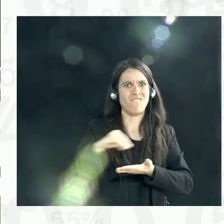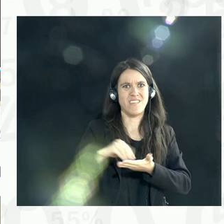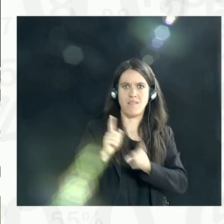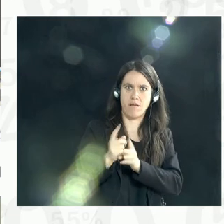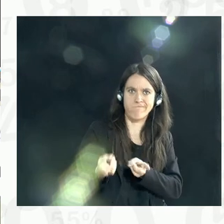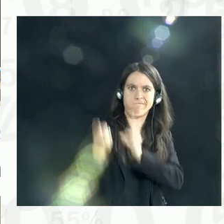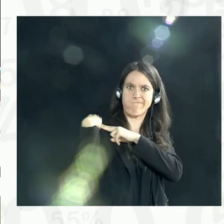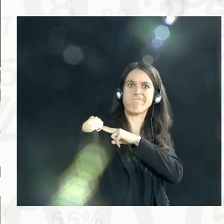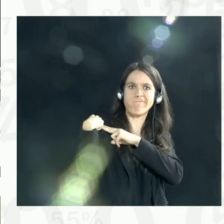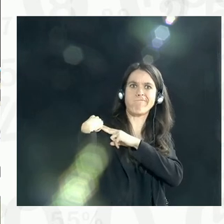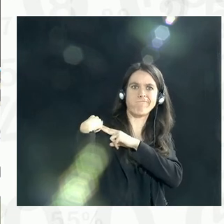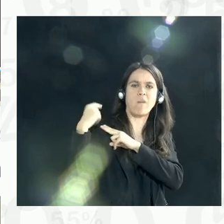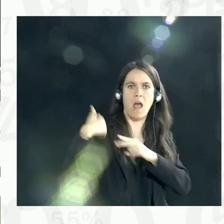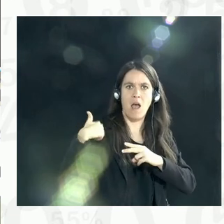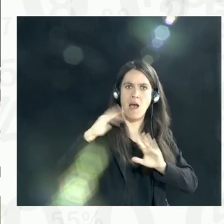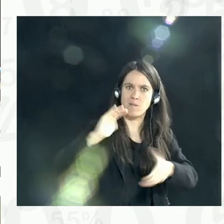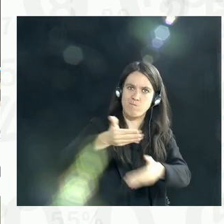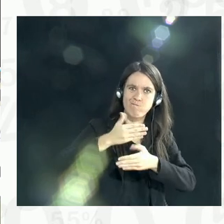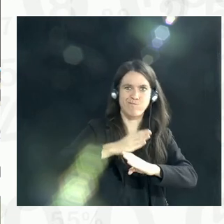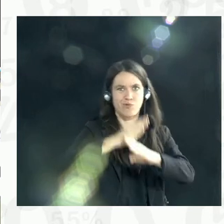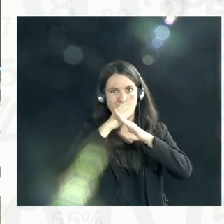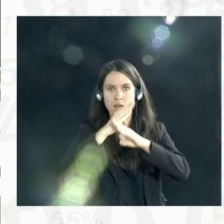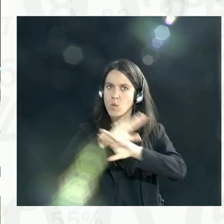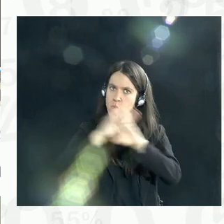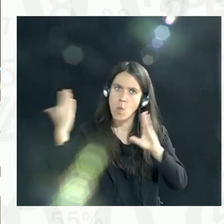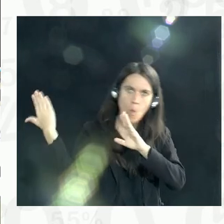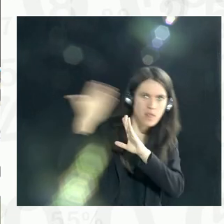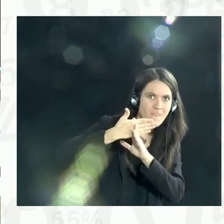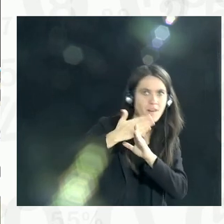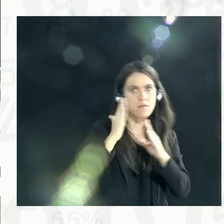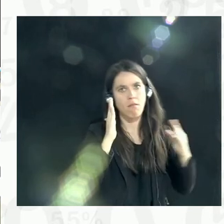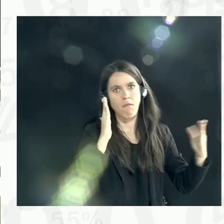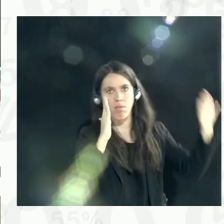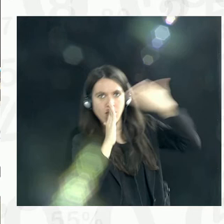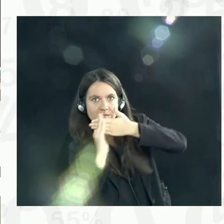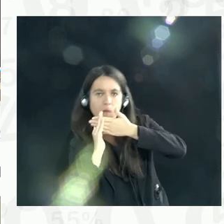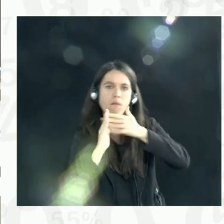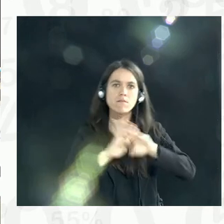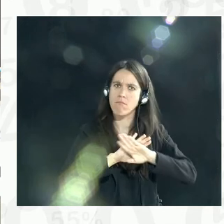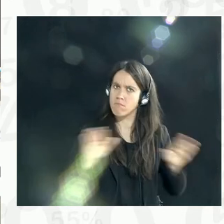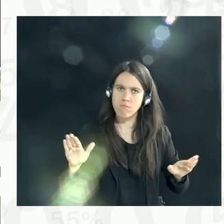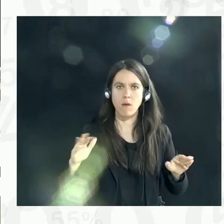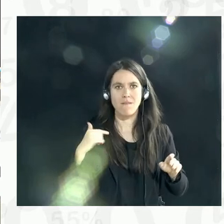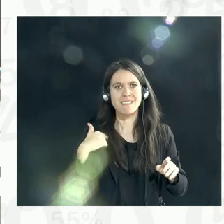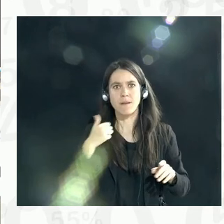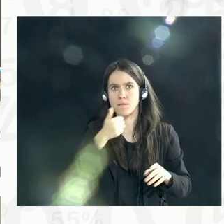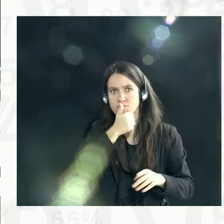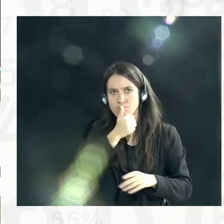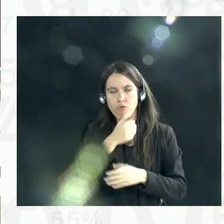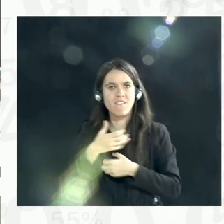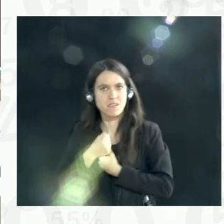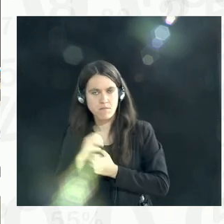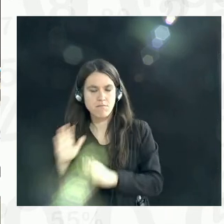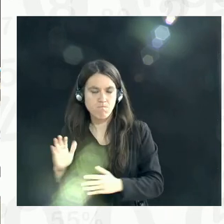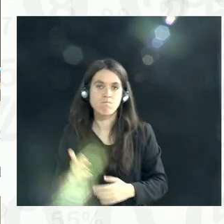I'm protected from any interference in terms of the data. Previously, what you heard was that for some data,